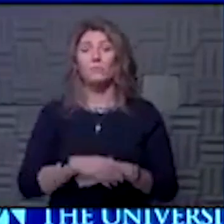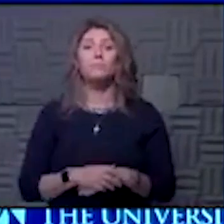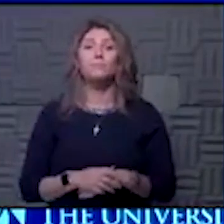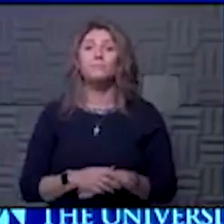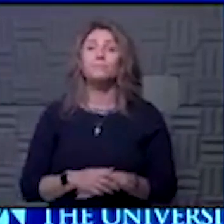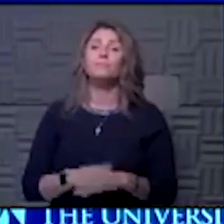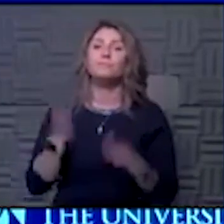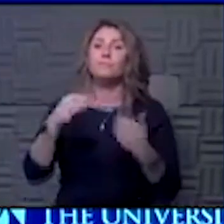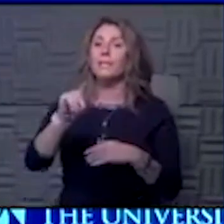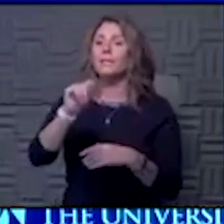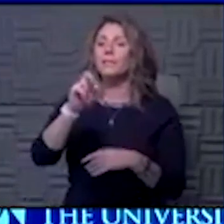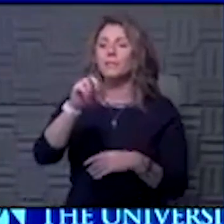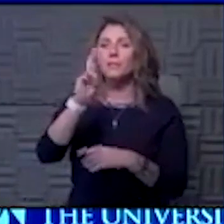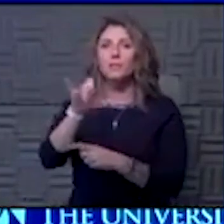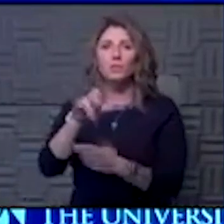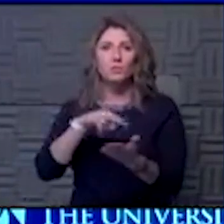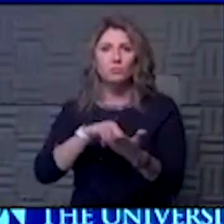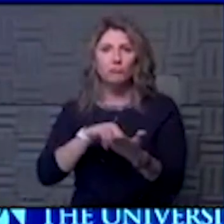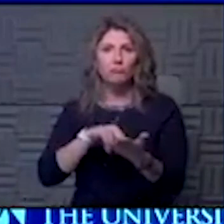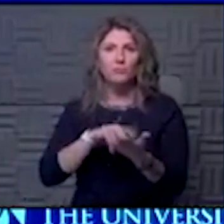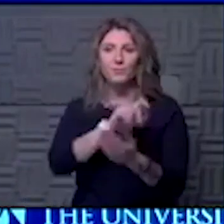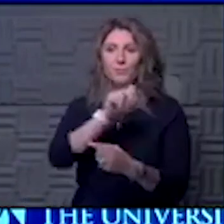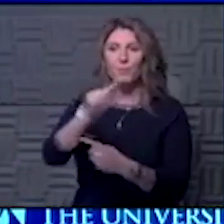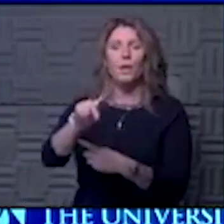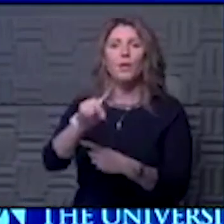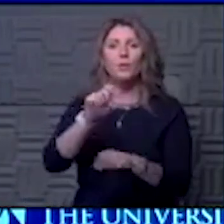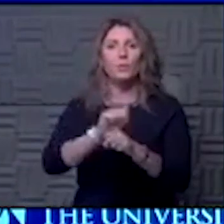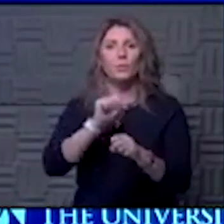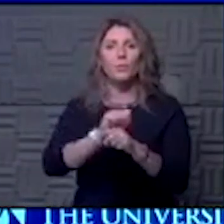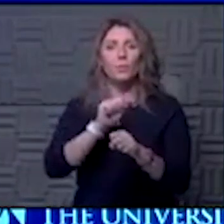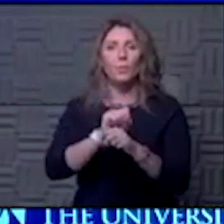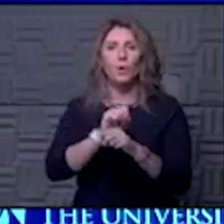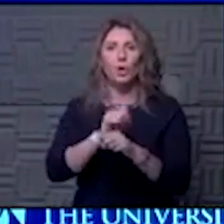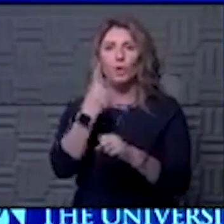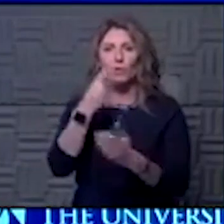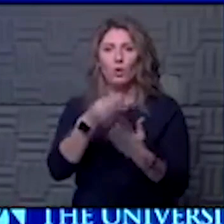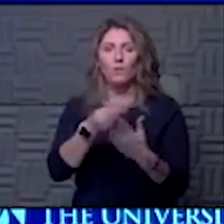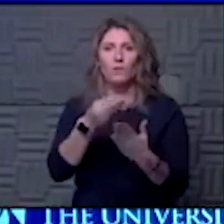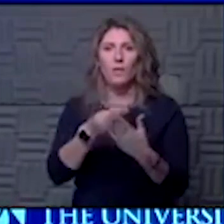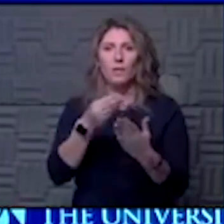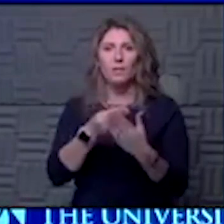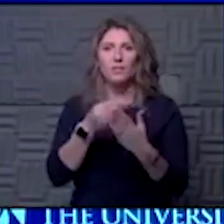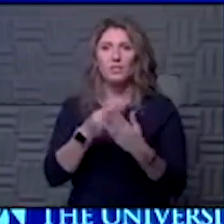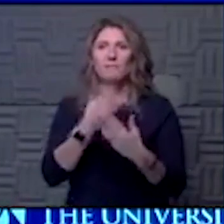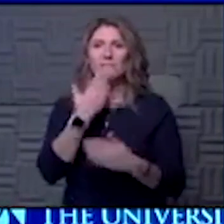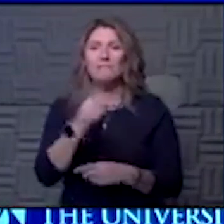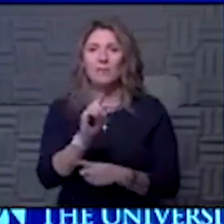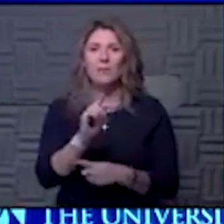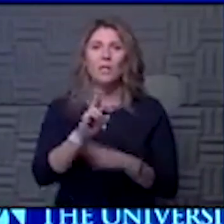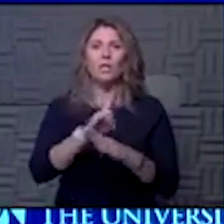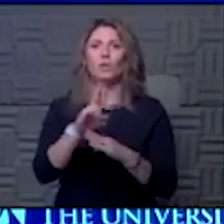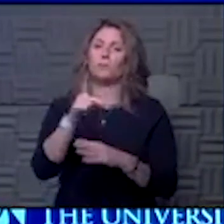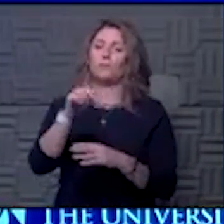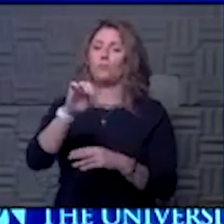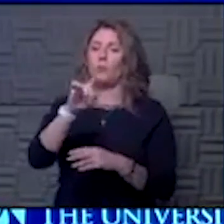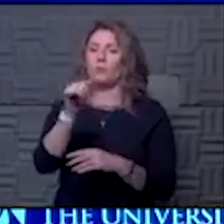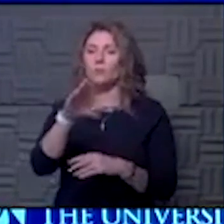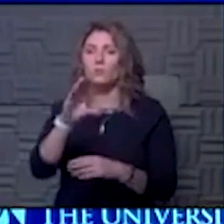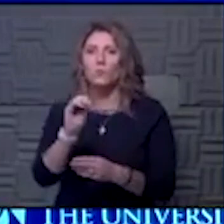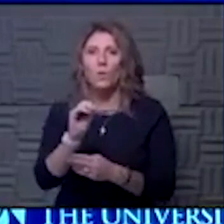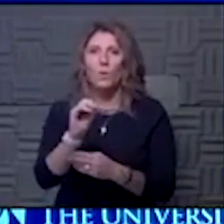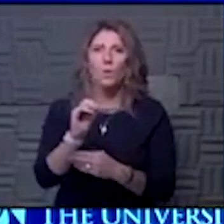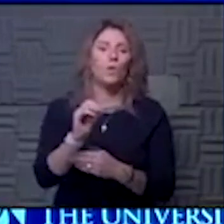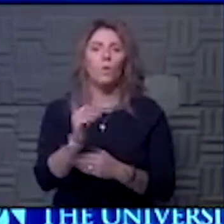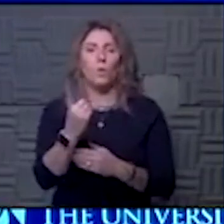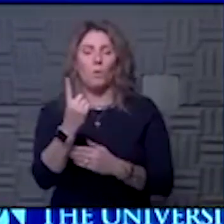Terri is a nurse. She needs to go back to work for finances. She's also a diabetic and she's on prednisone. She has two choices. One, our local